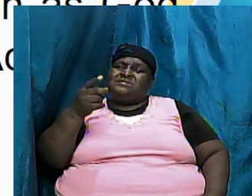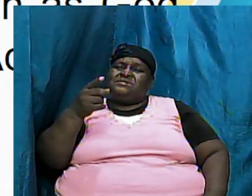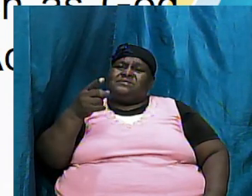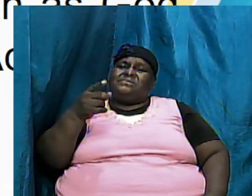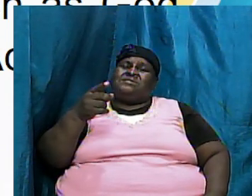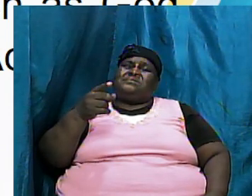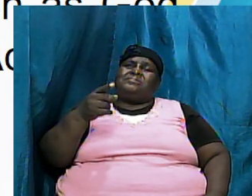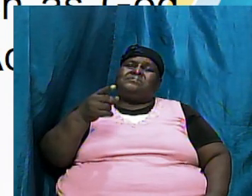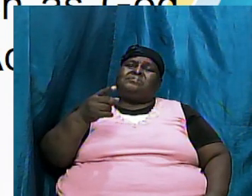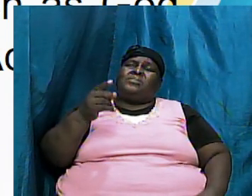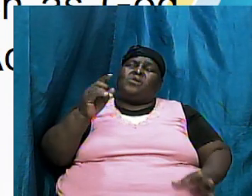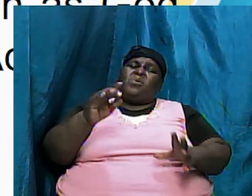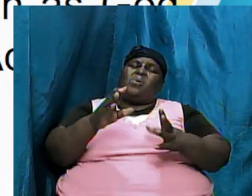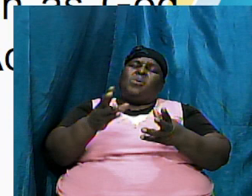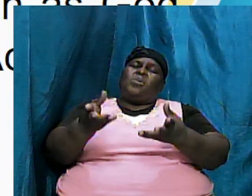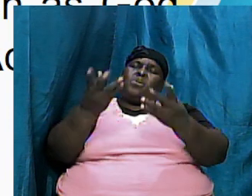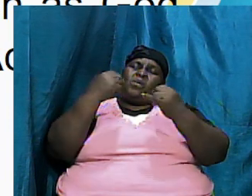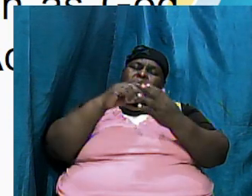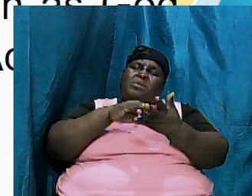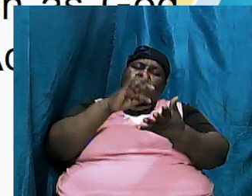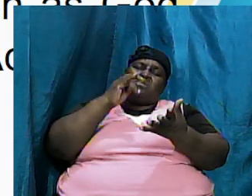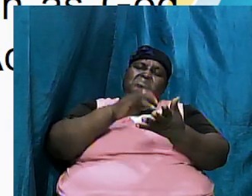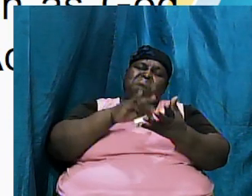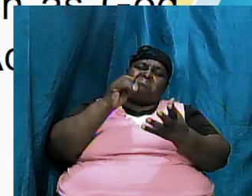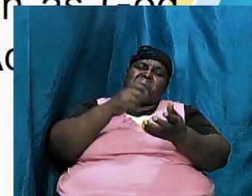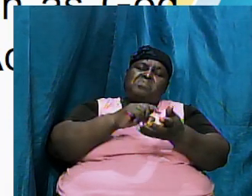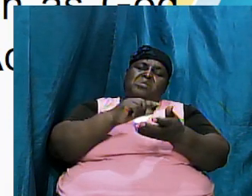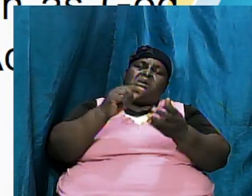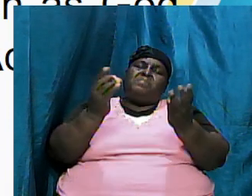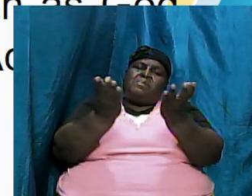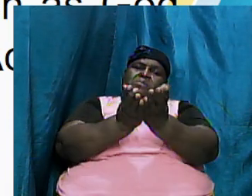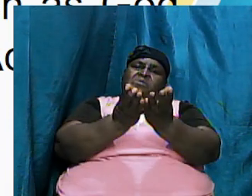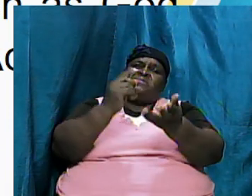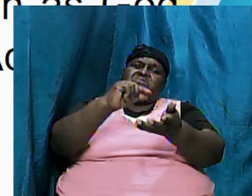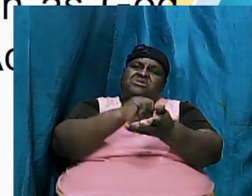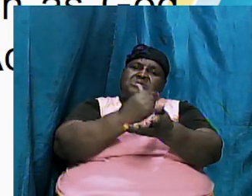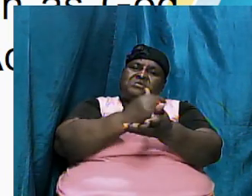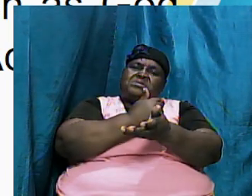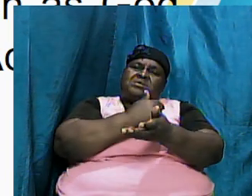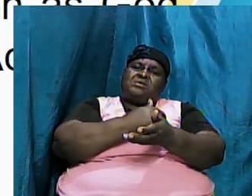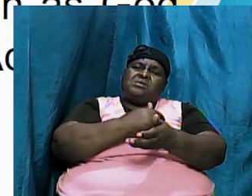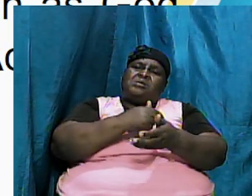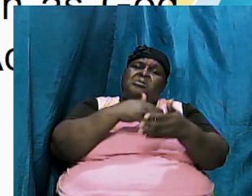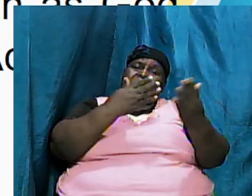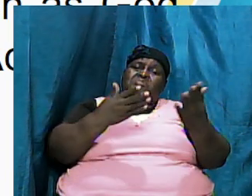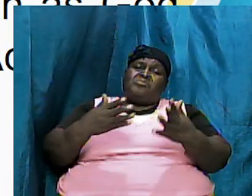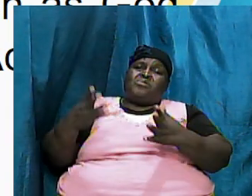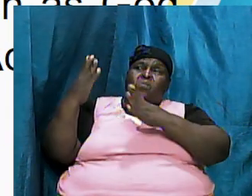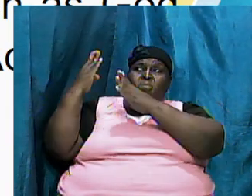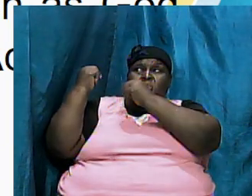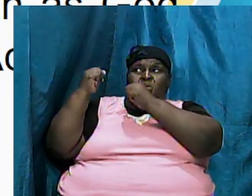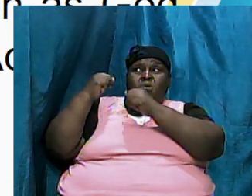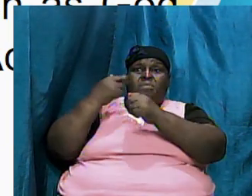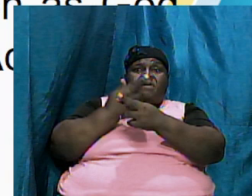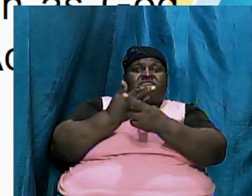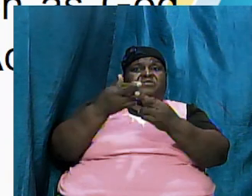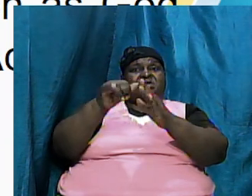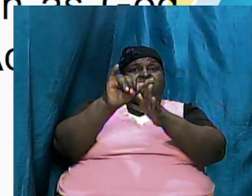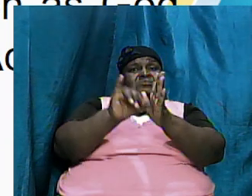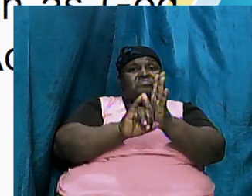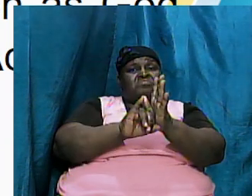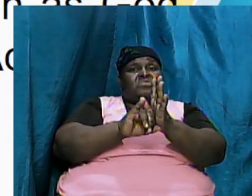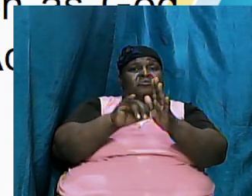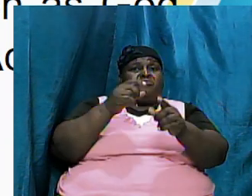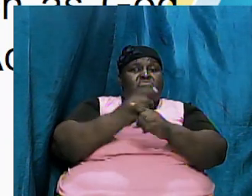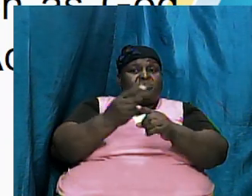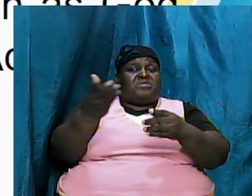the book of Genesis he brought hope of redemption right there in Genesis chapter